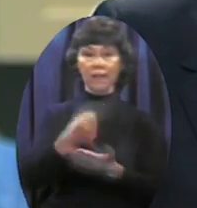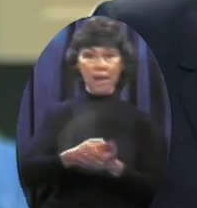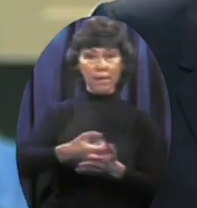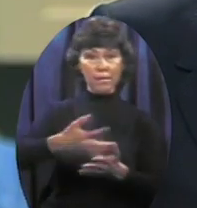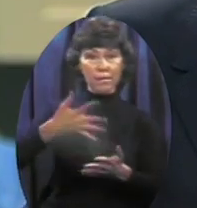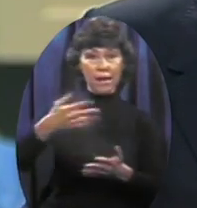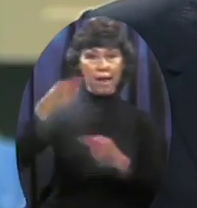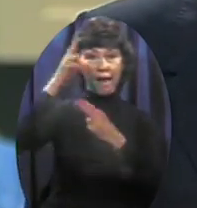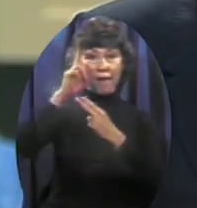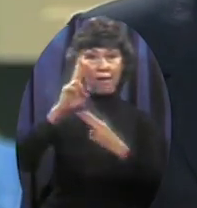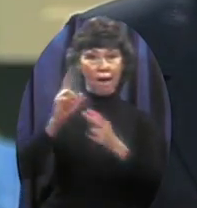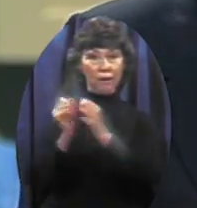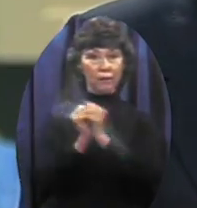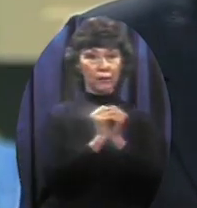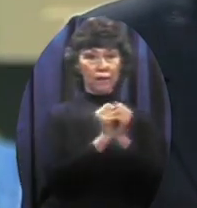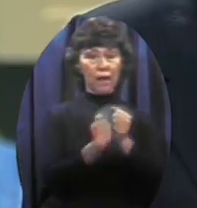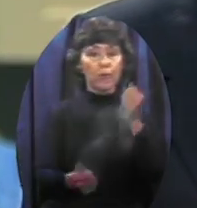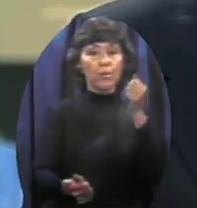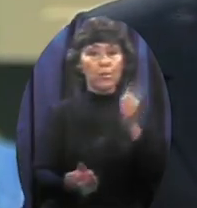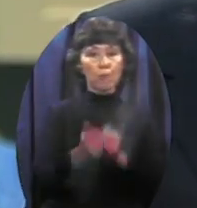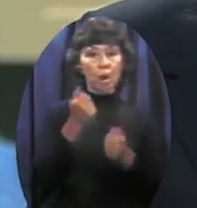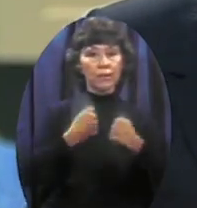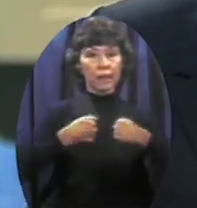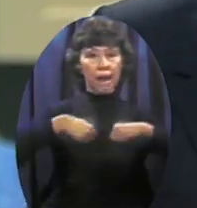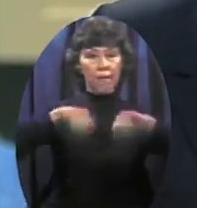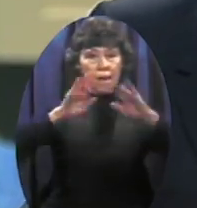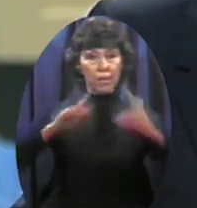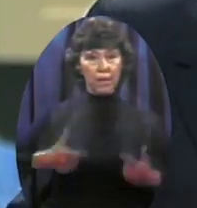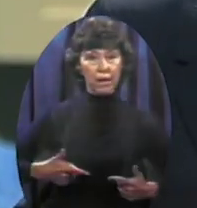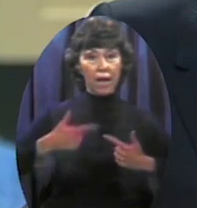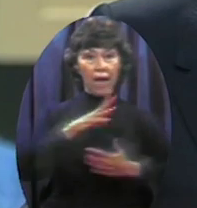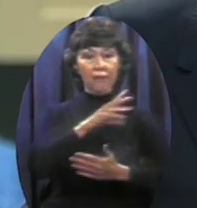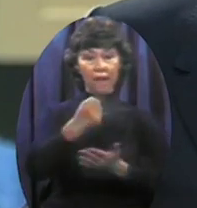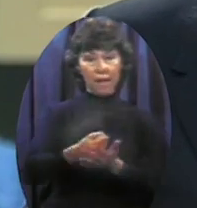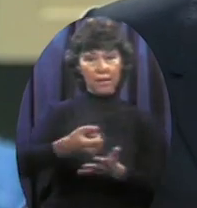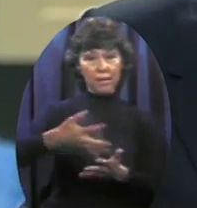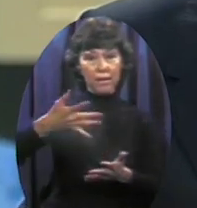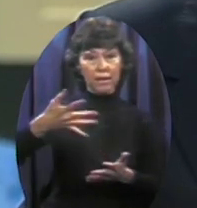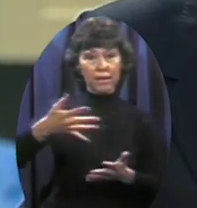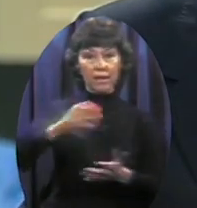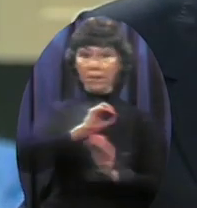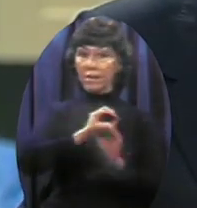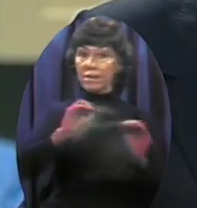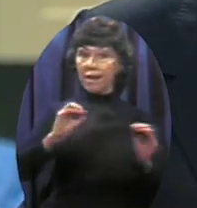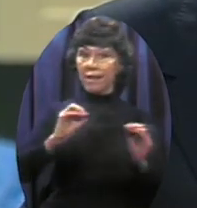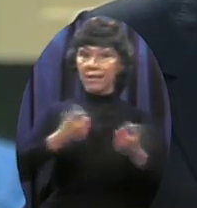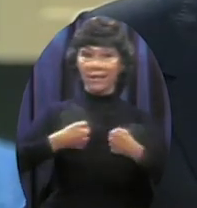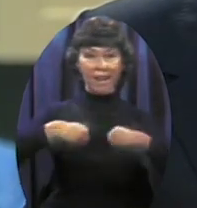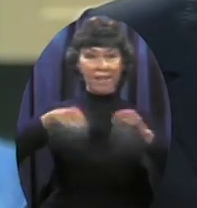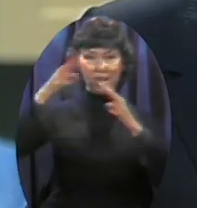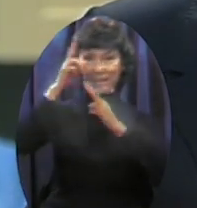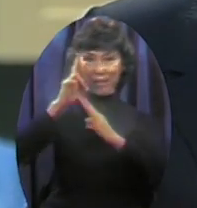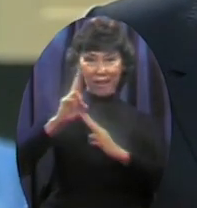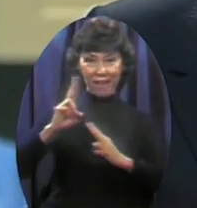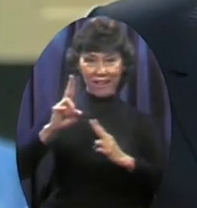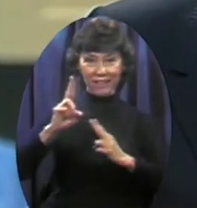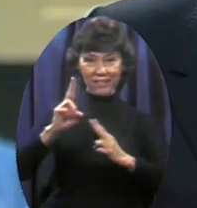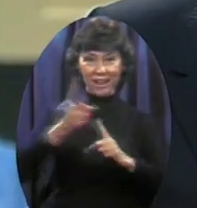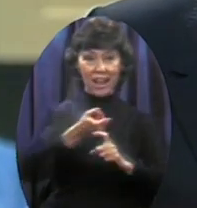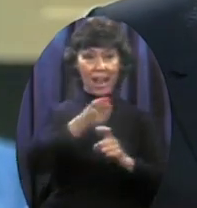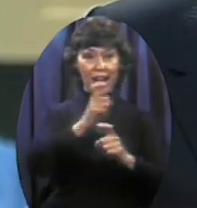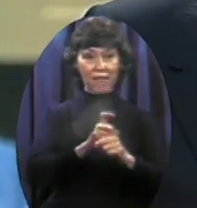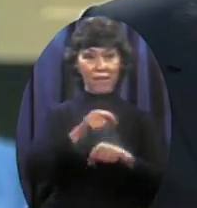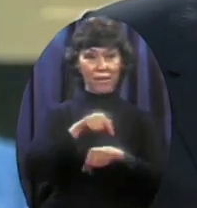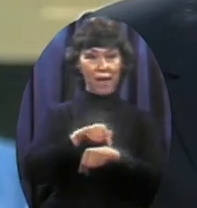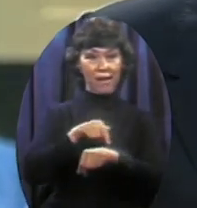most of them indeed gave their lives and their fortunes. None of them gave their honor. And from that day to this,